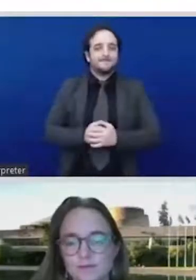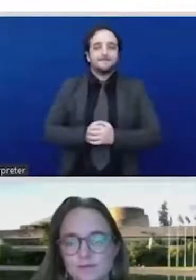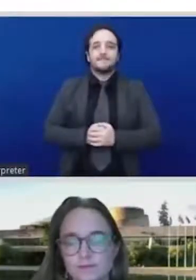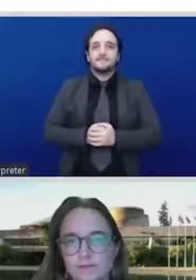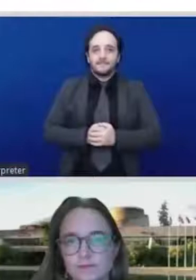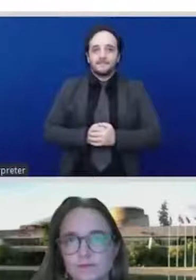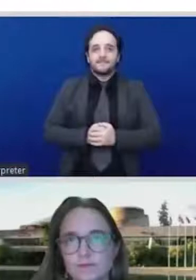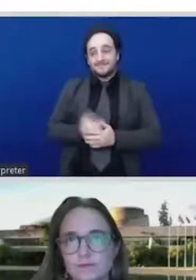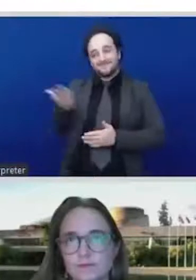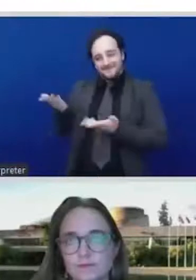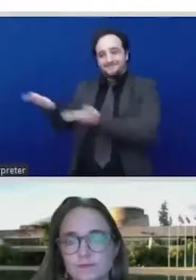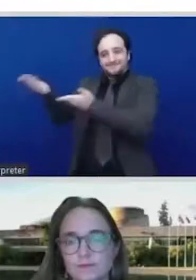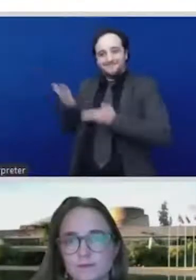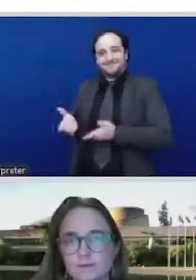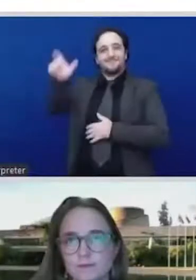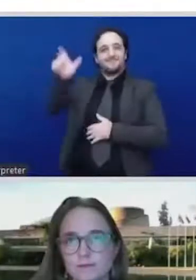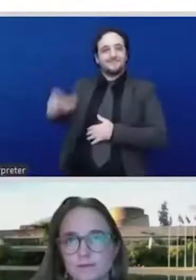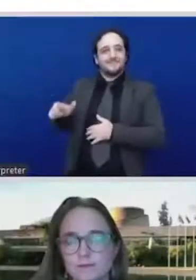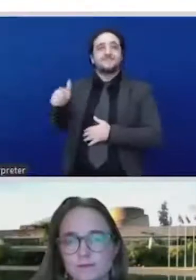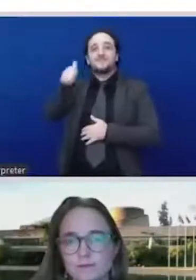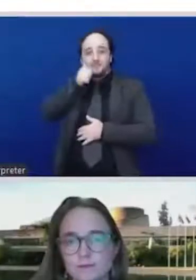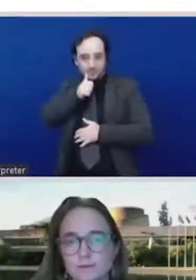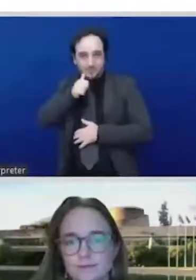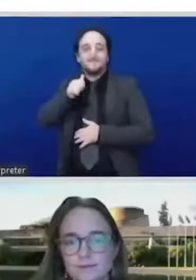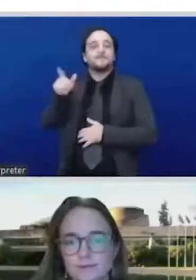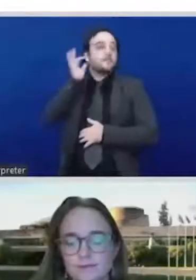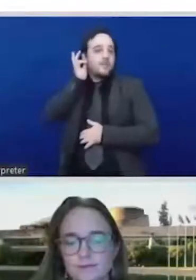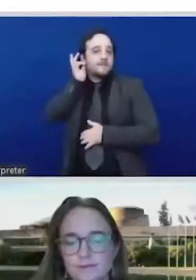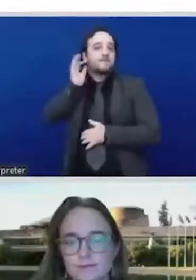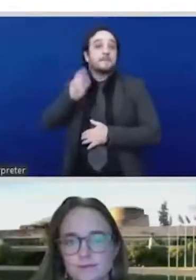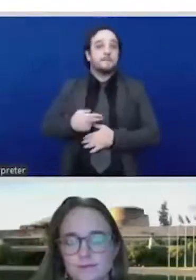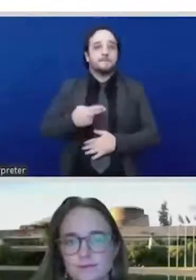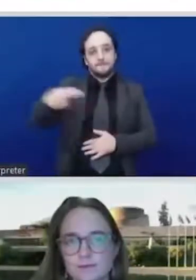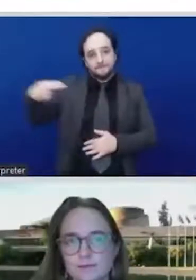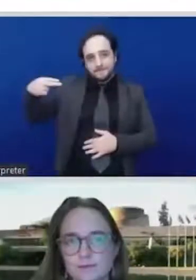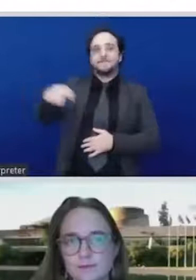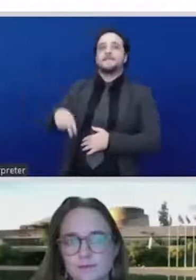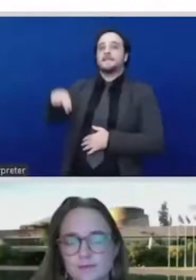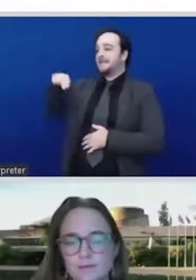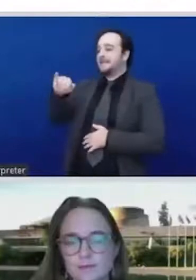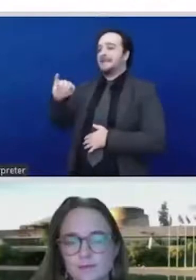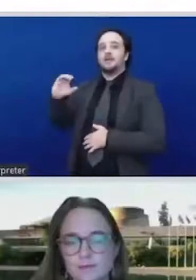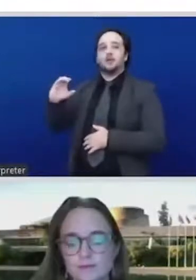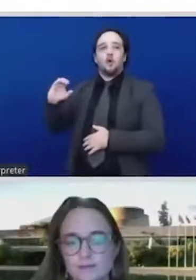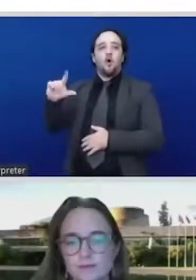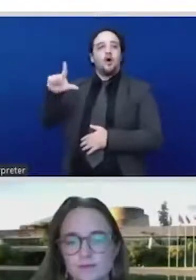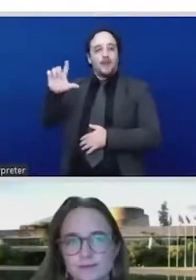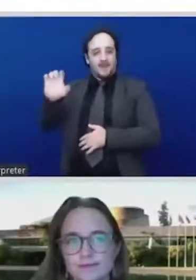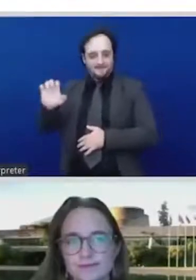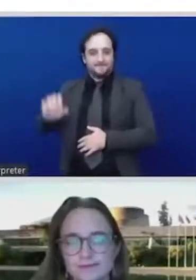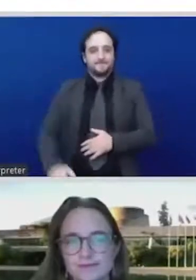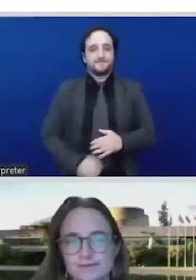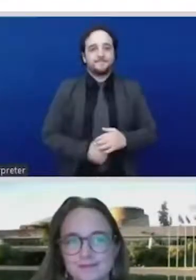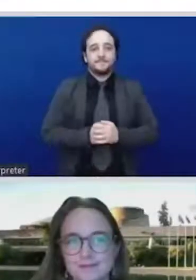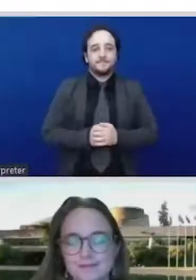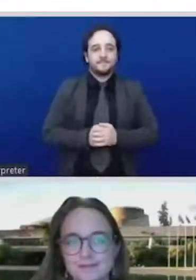in the context of COVID, but also bringing the lessons, the highlights from your work, right? At regional